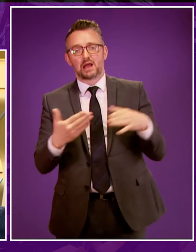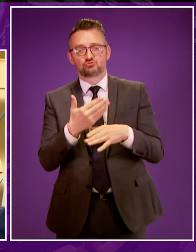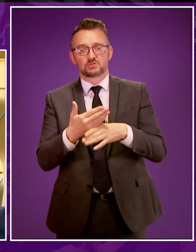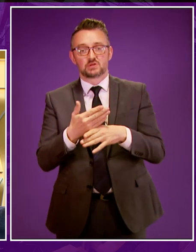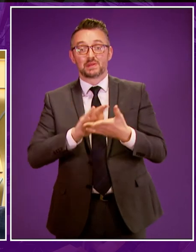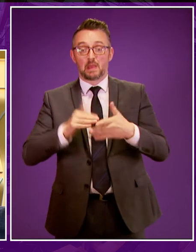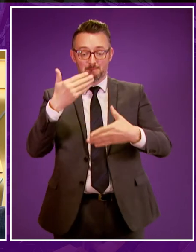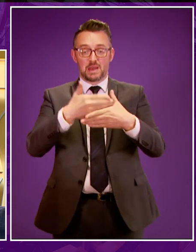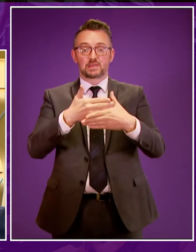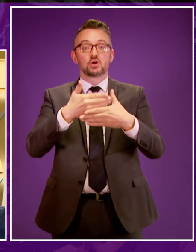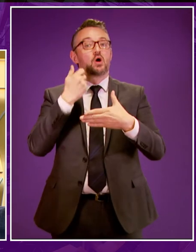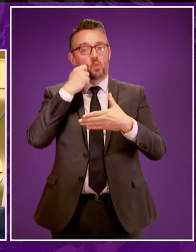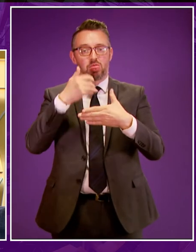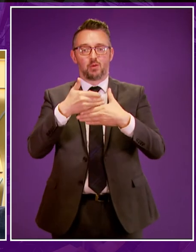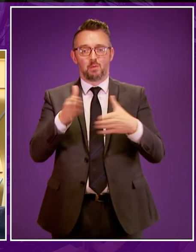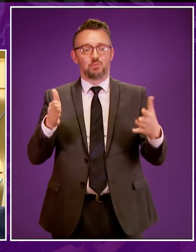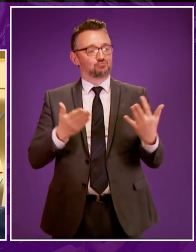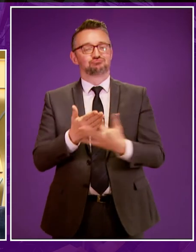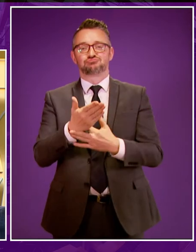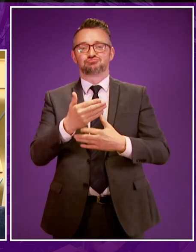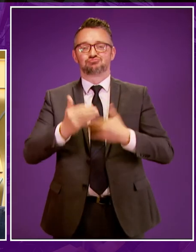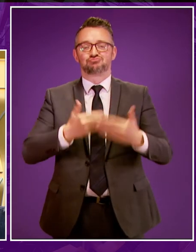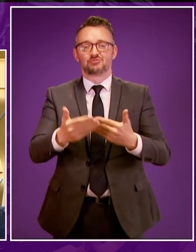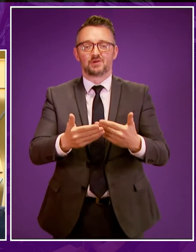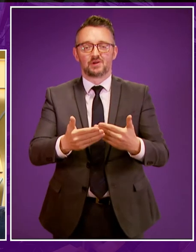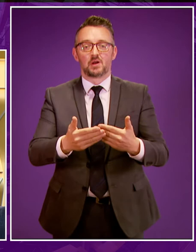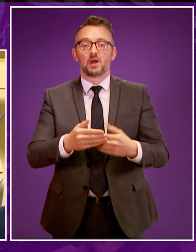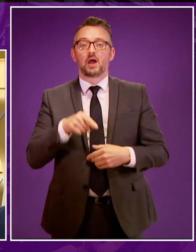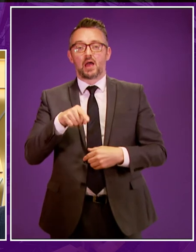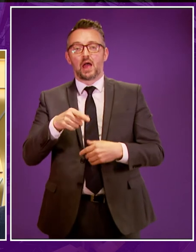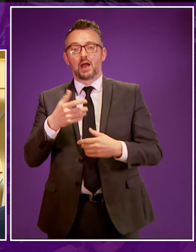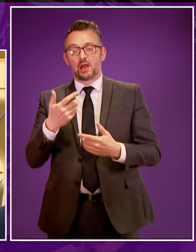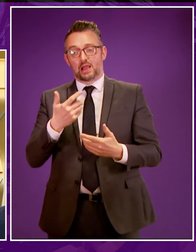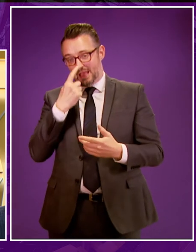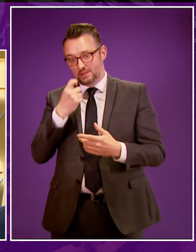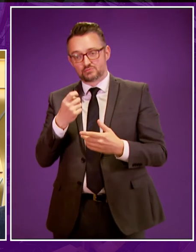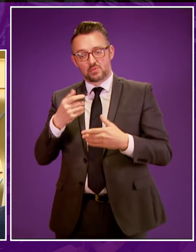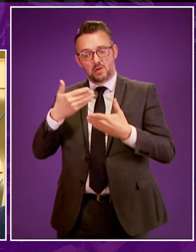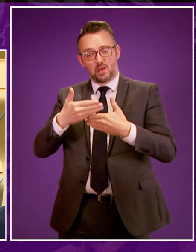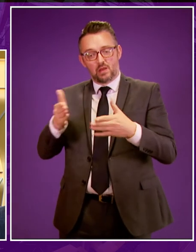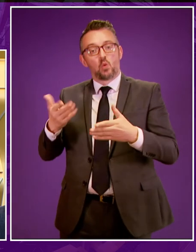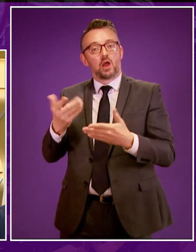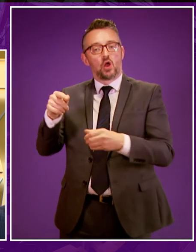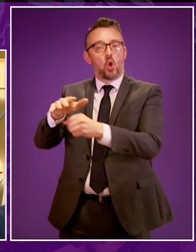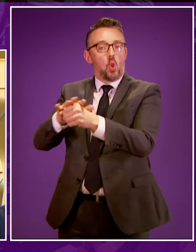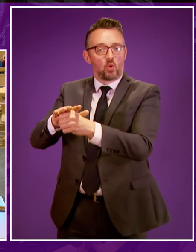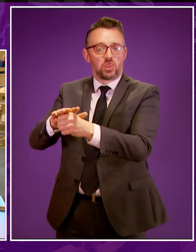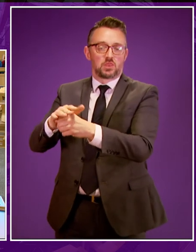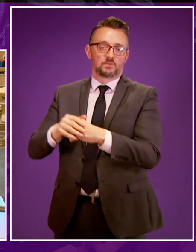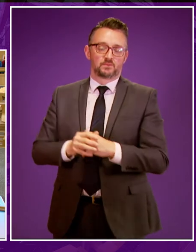remove some of those barriers but the local plans also I think provide a vehicle for those barriers to be removed at that local level as well